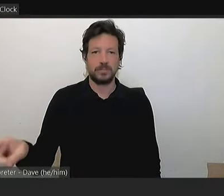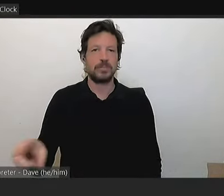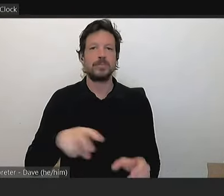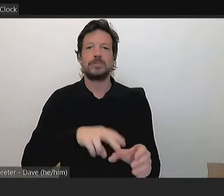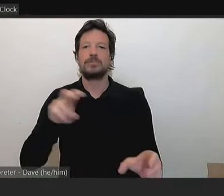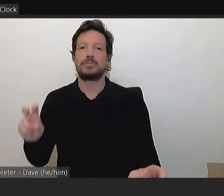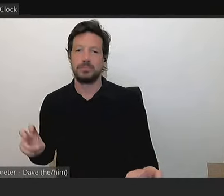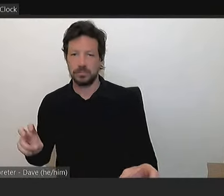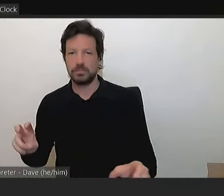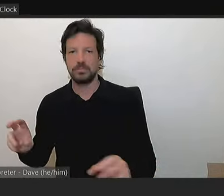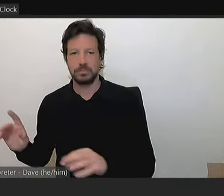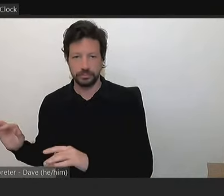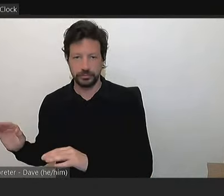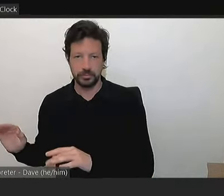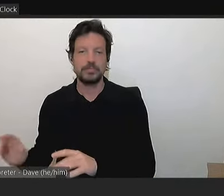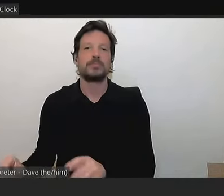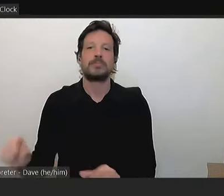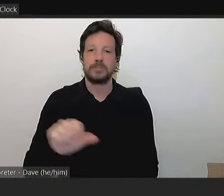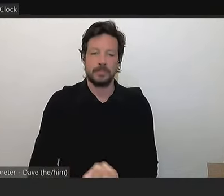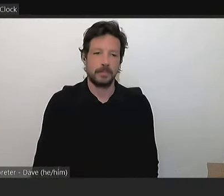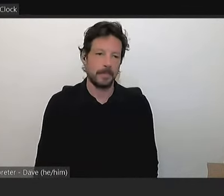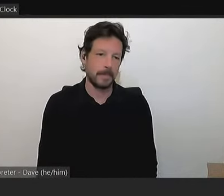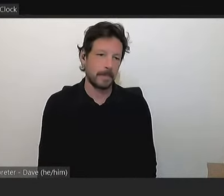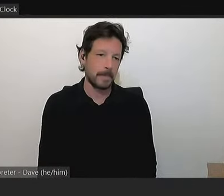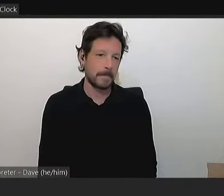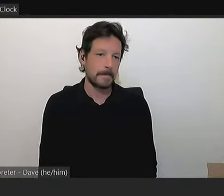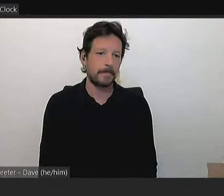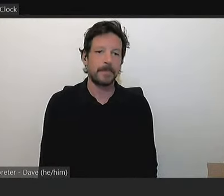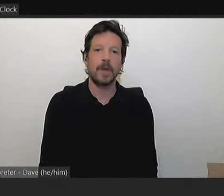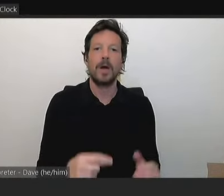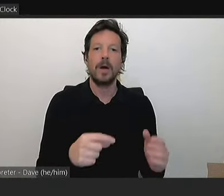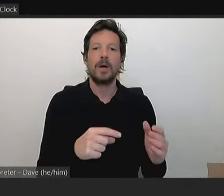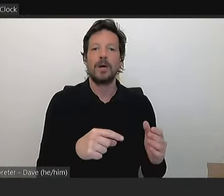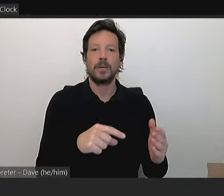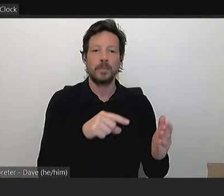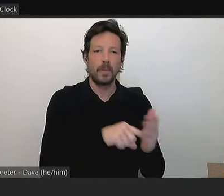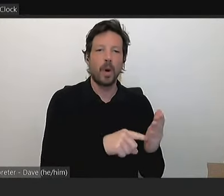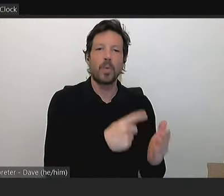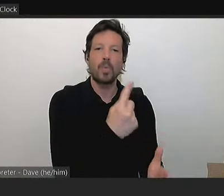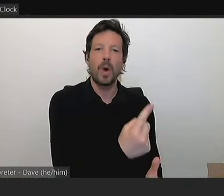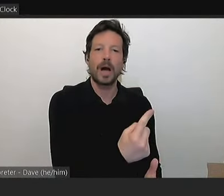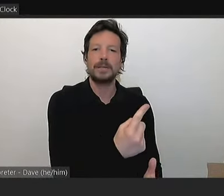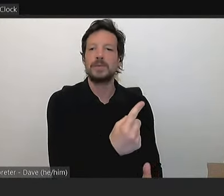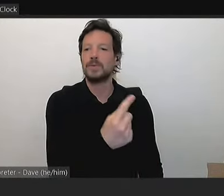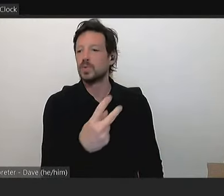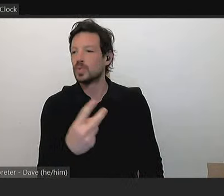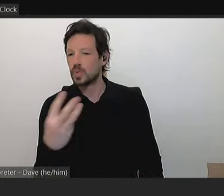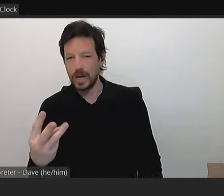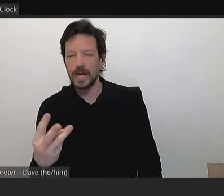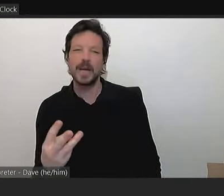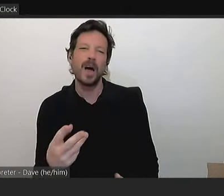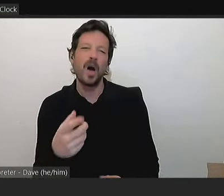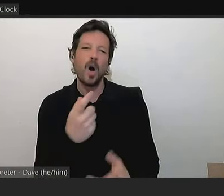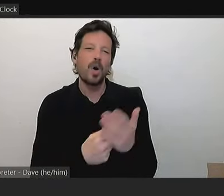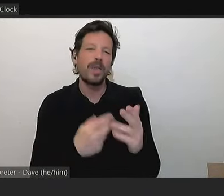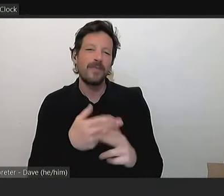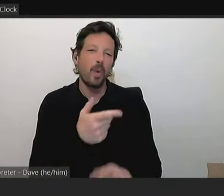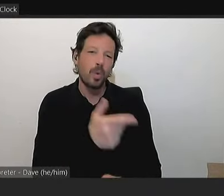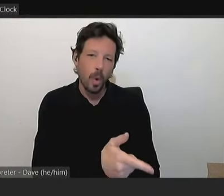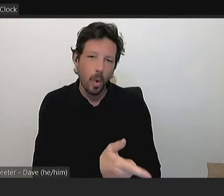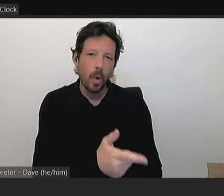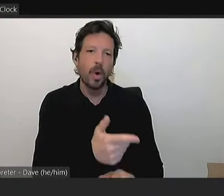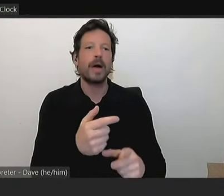discussion and debate as points 1 to 3 is just for noting and I'll be seeking a procedural motion to move those